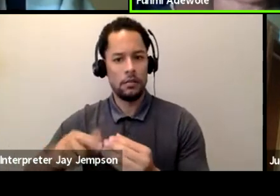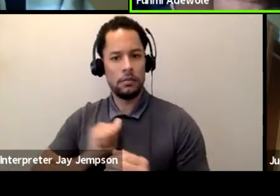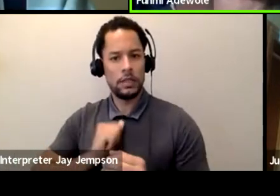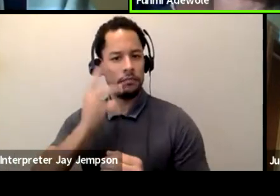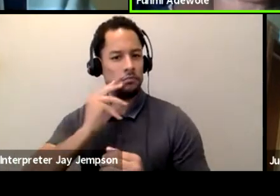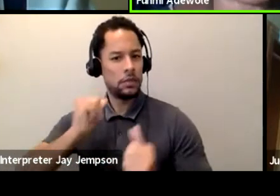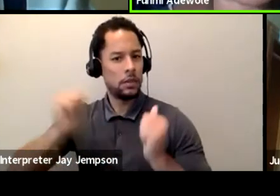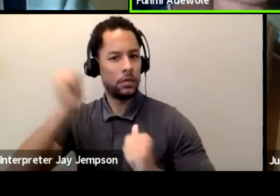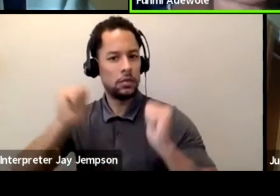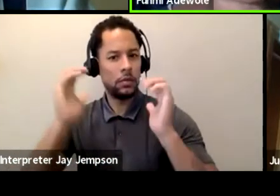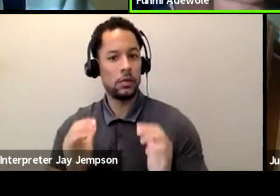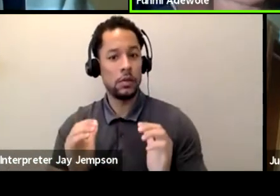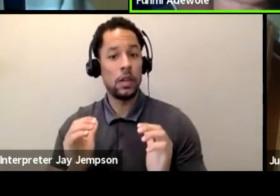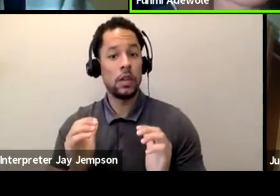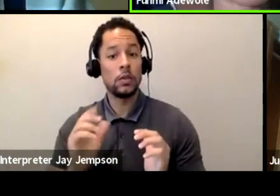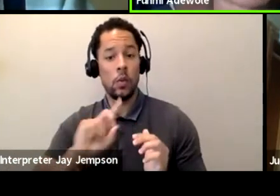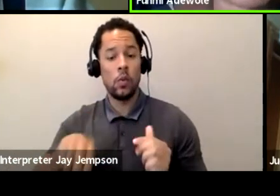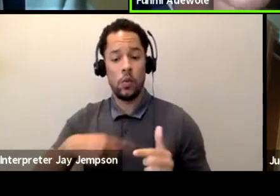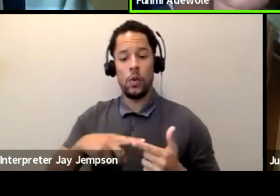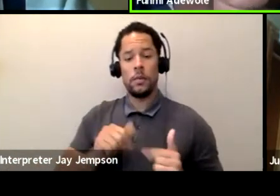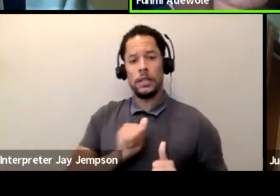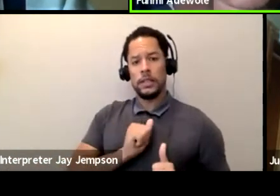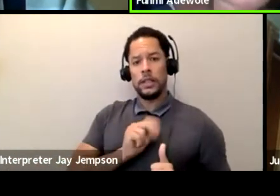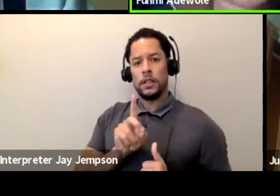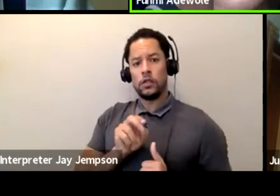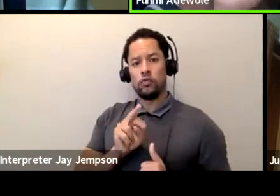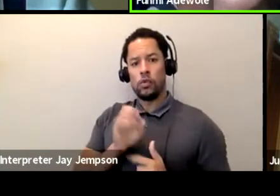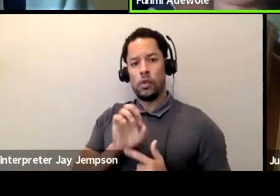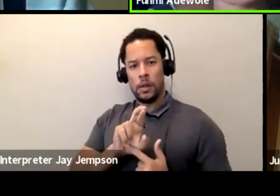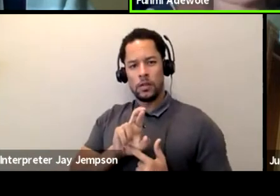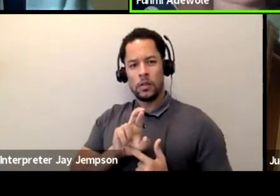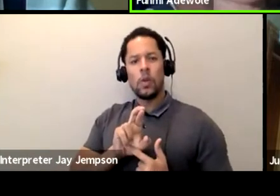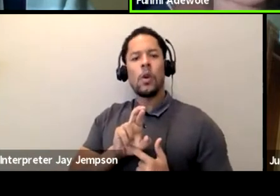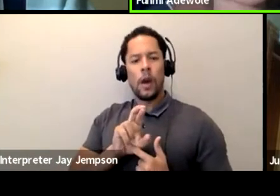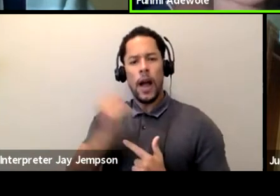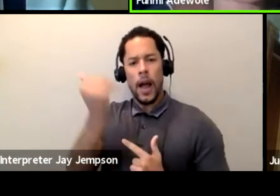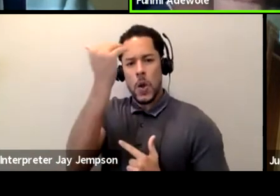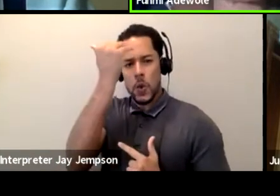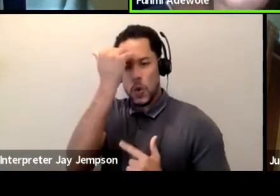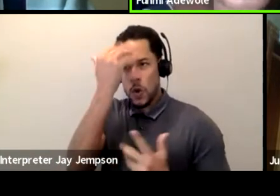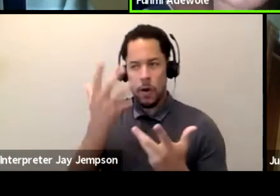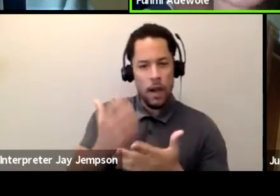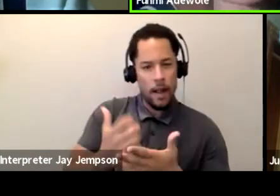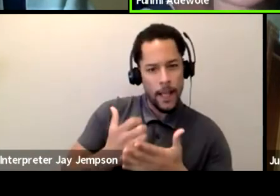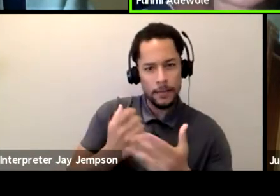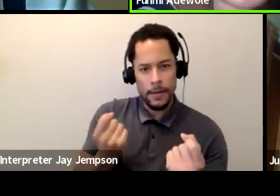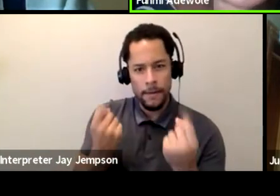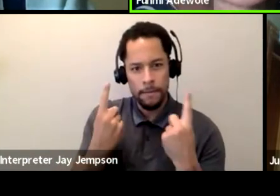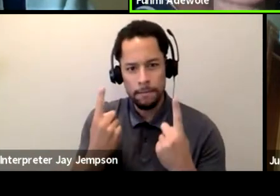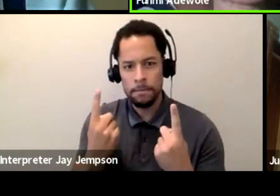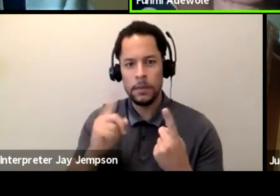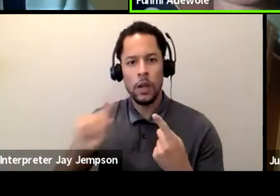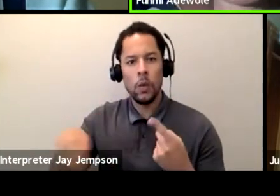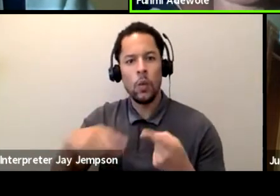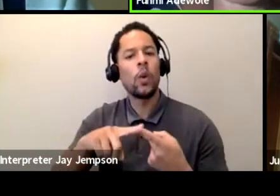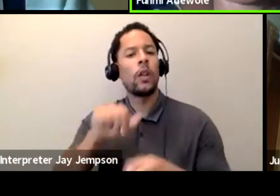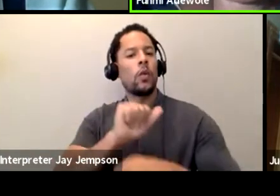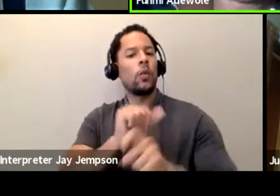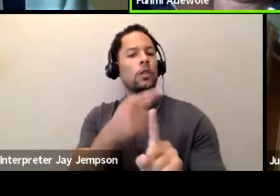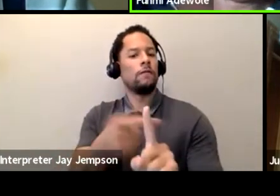that helps me understand where the performers are going from or coming from. Sorry. So that's me. Thank you.